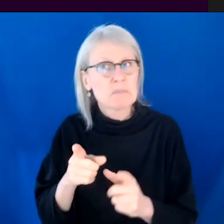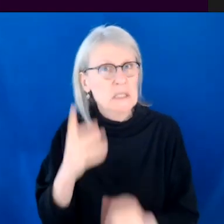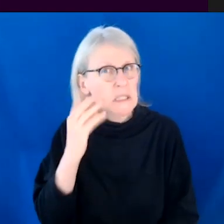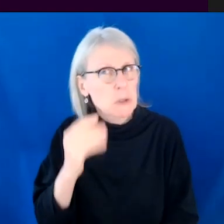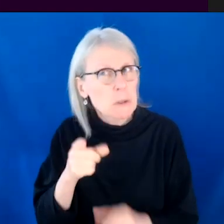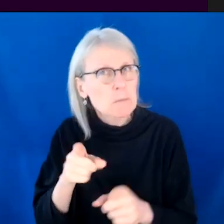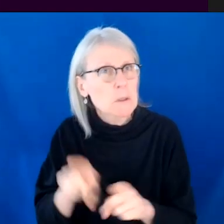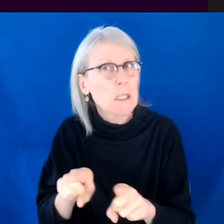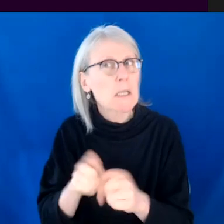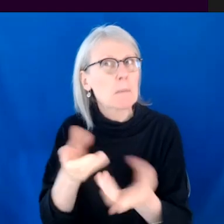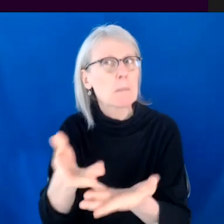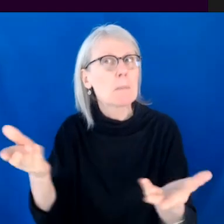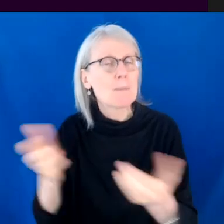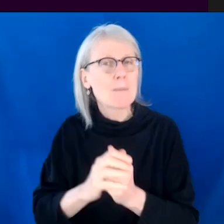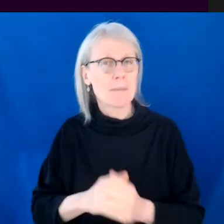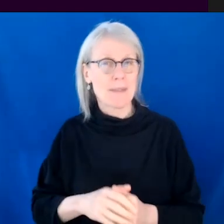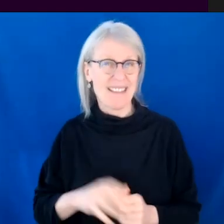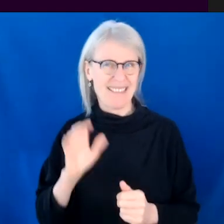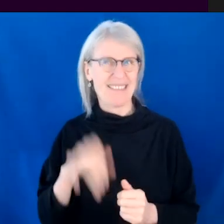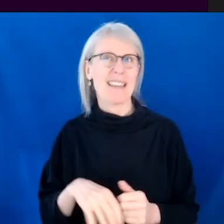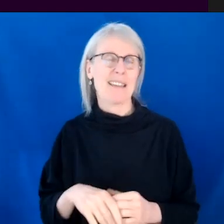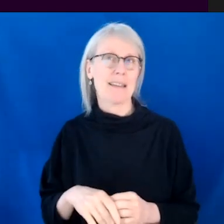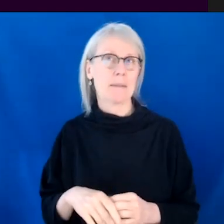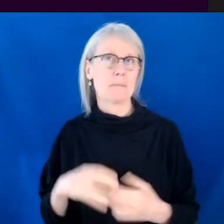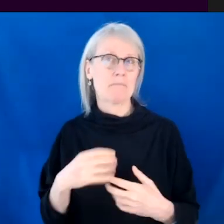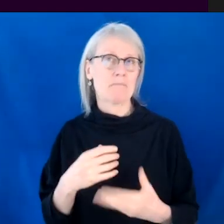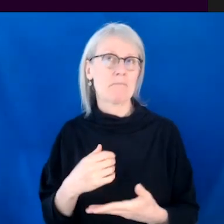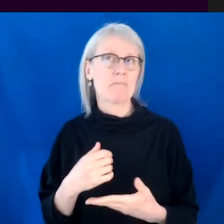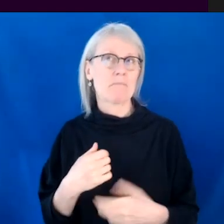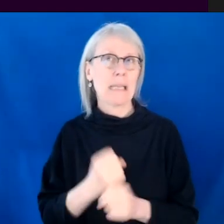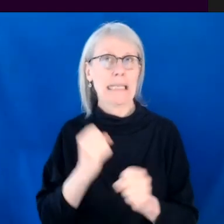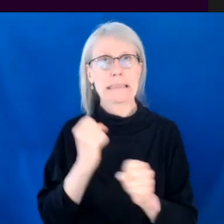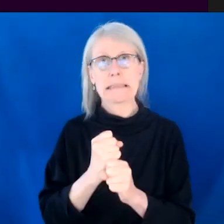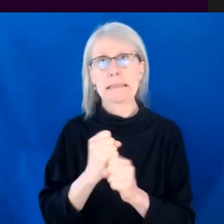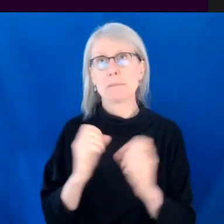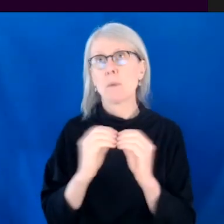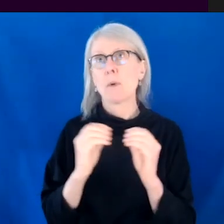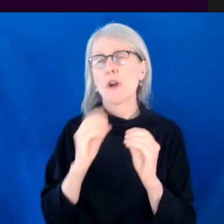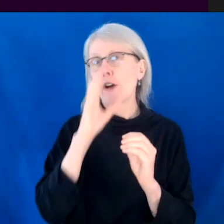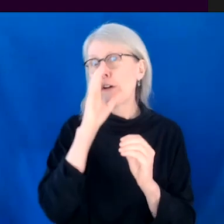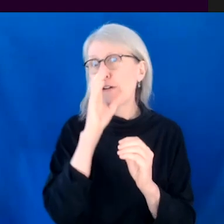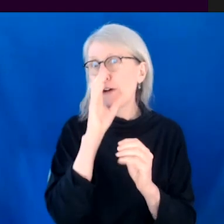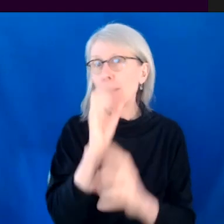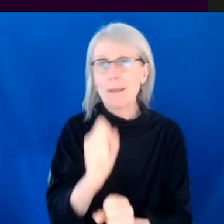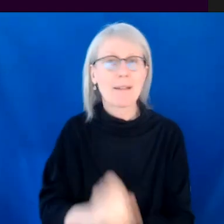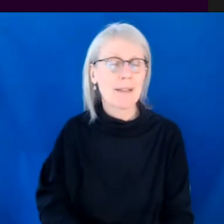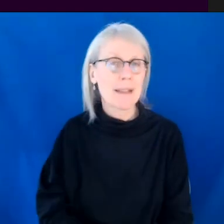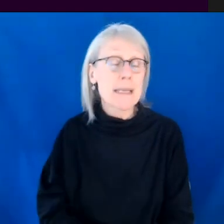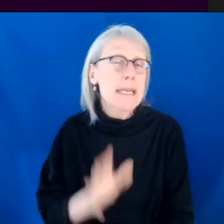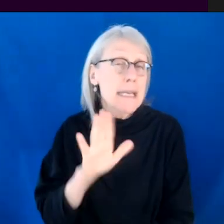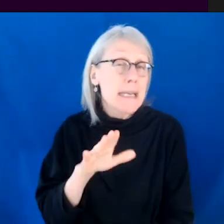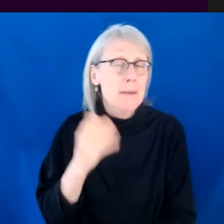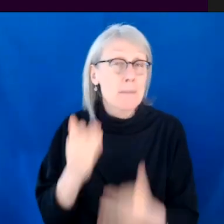something in that authenticity that creates a universal appeal. And maybe what we've come to